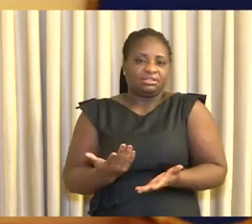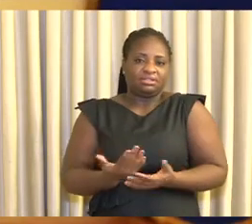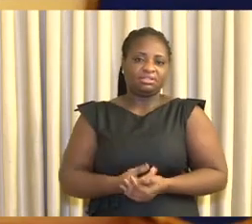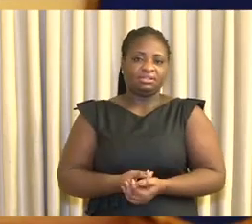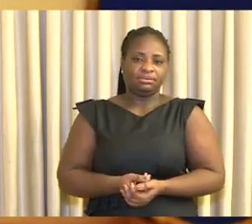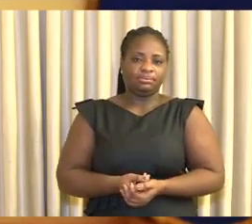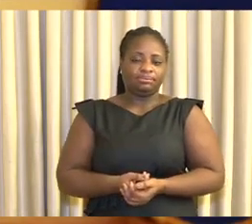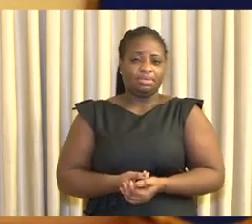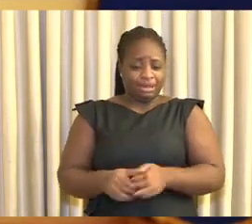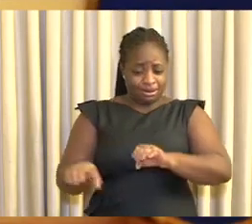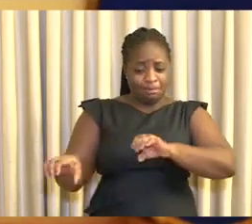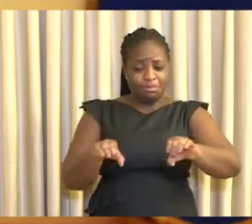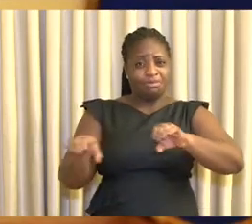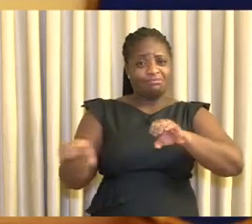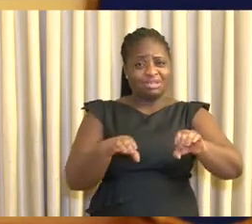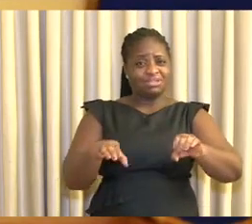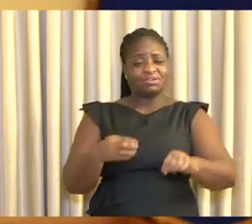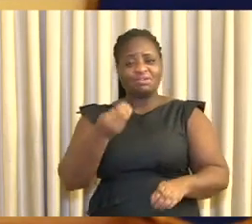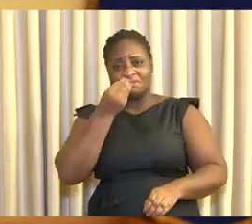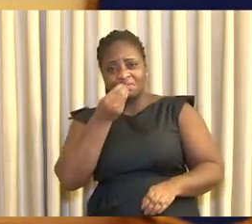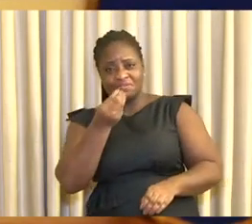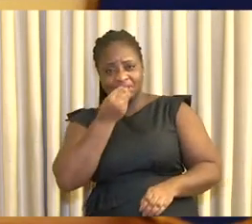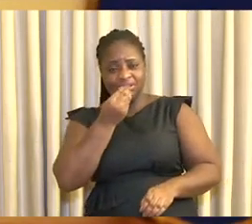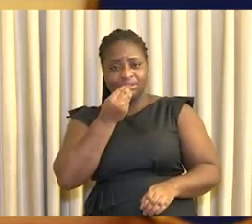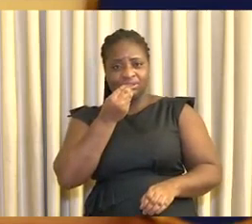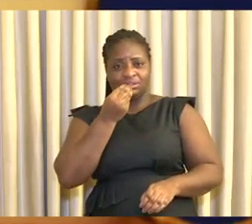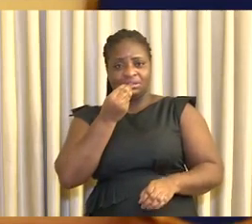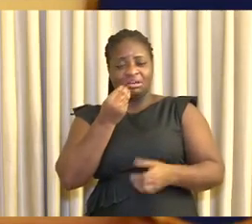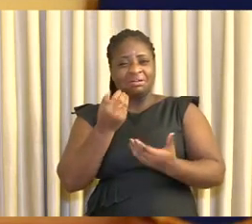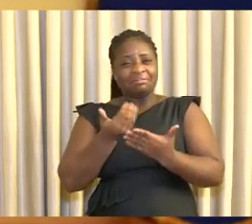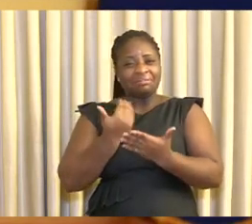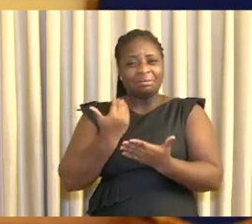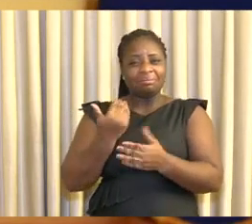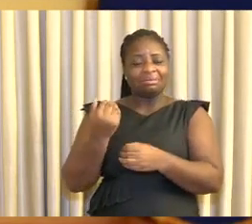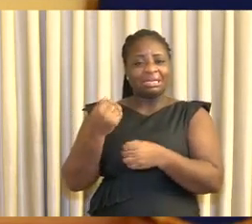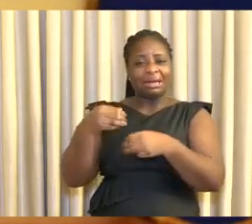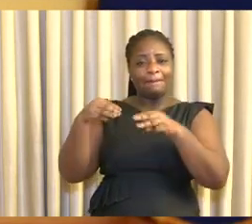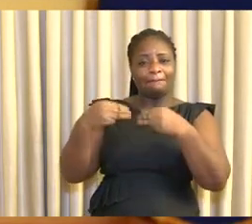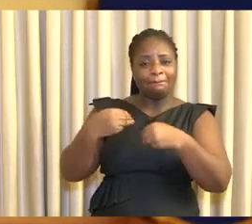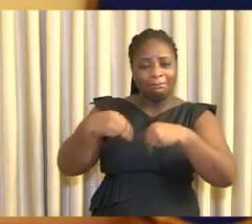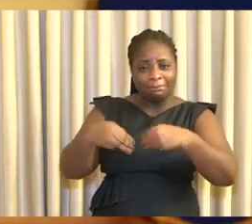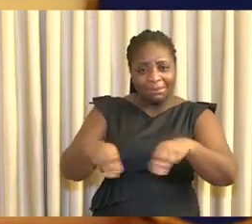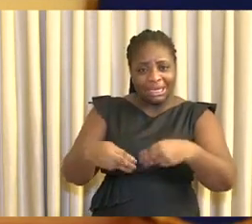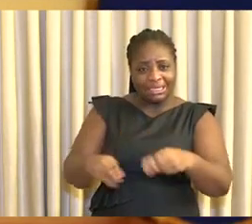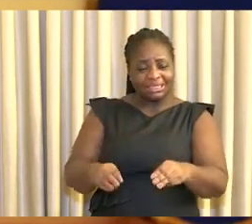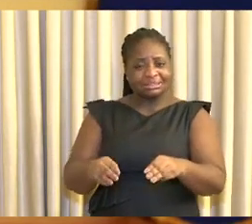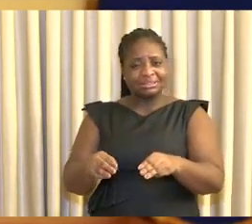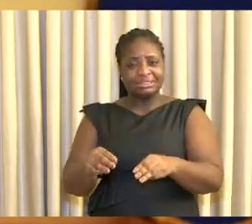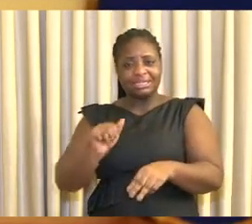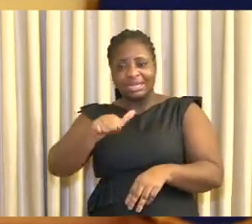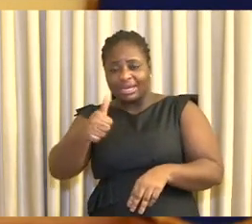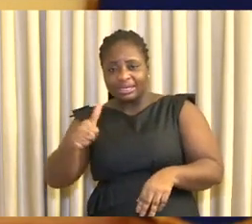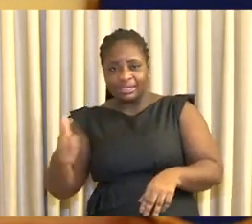The movement of foodstuffs will continue from producing areas to the markets, and with the intervention of the